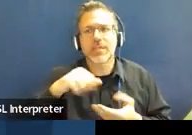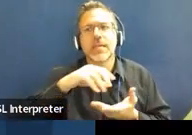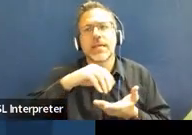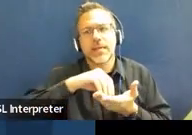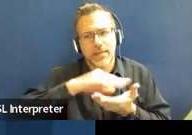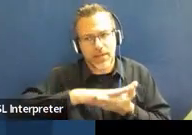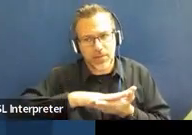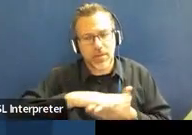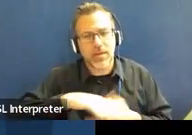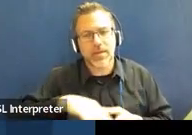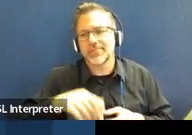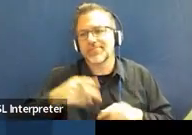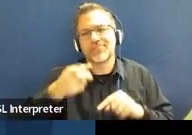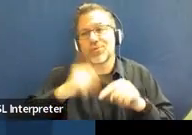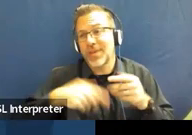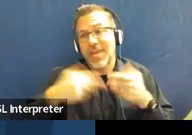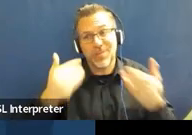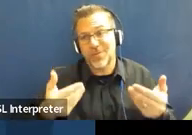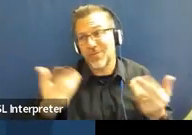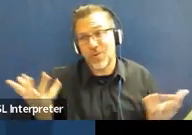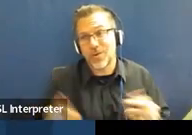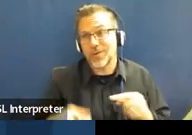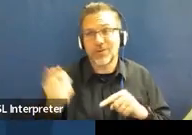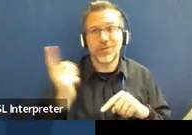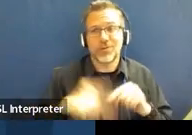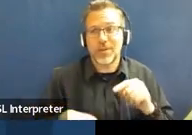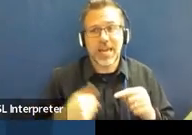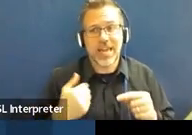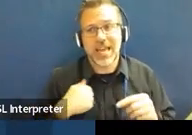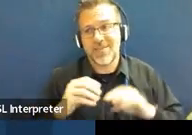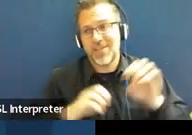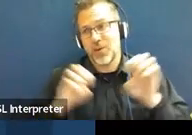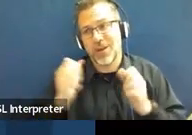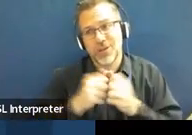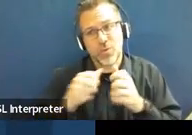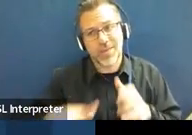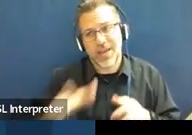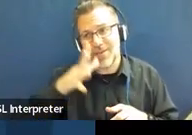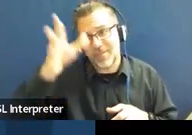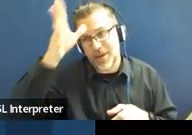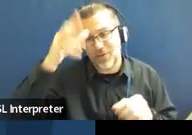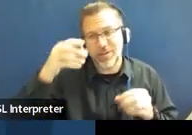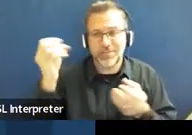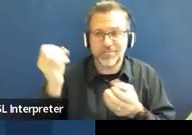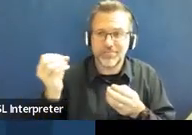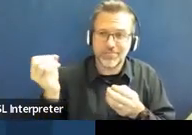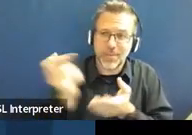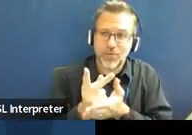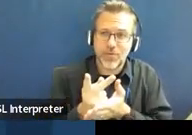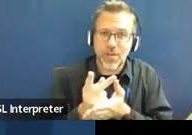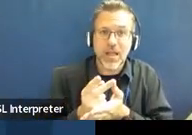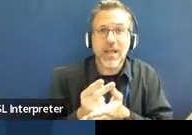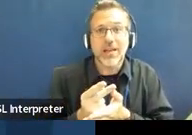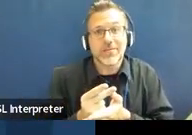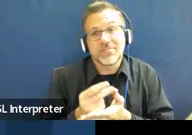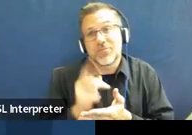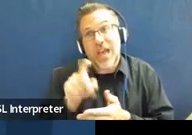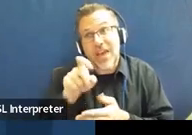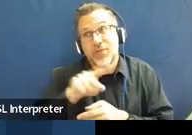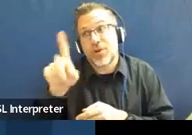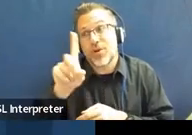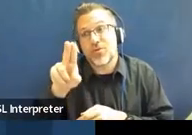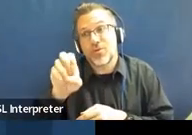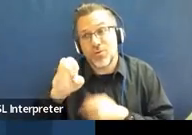And if you, you you're not going to be able to move forward. You can't do an evaluation without parental consent unless you go to due process, but that, you know, I